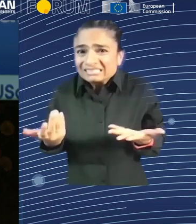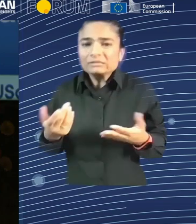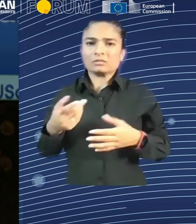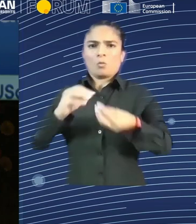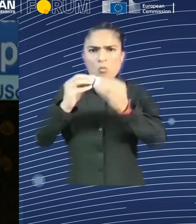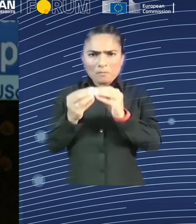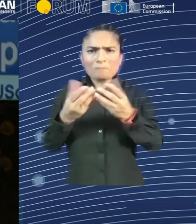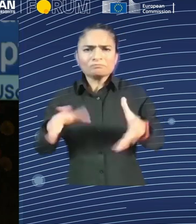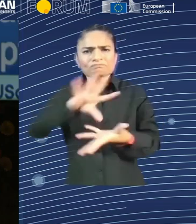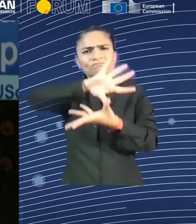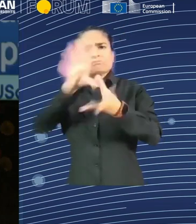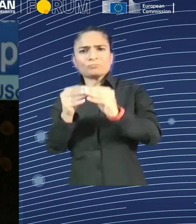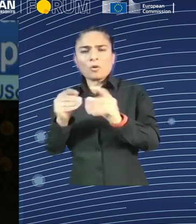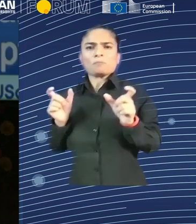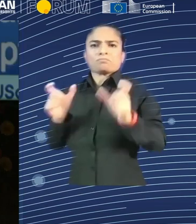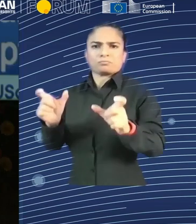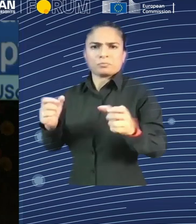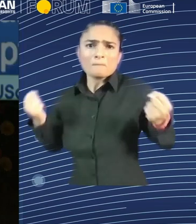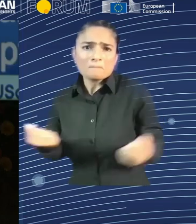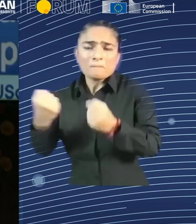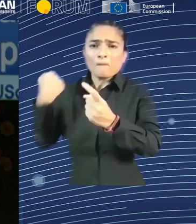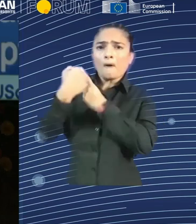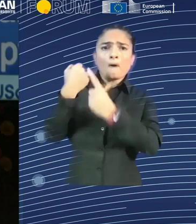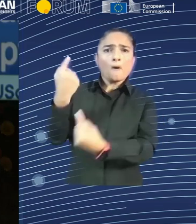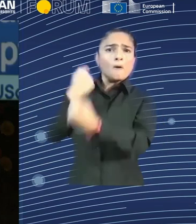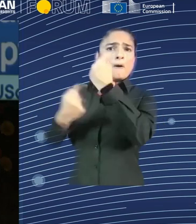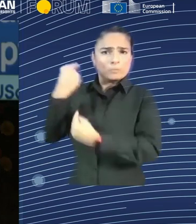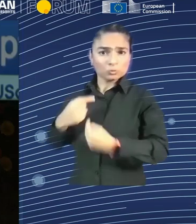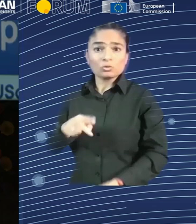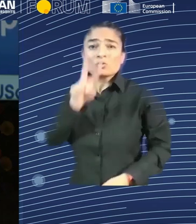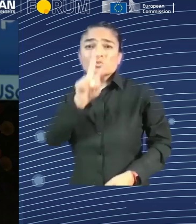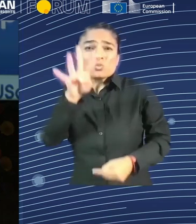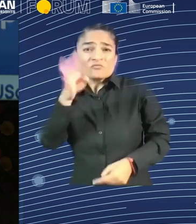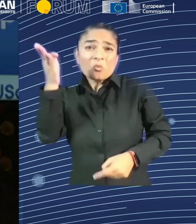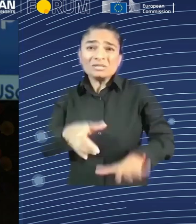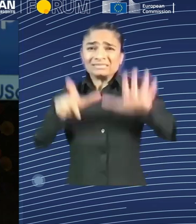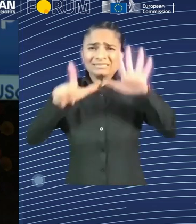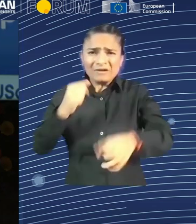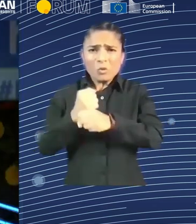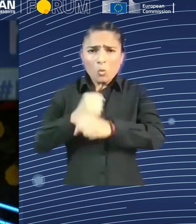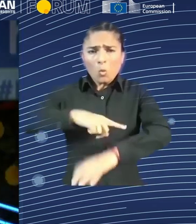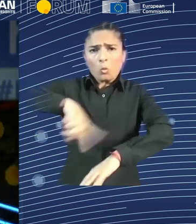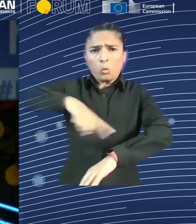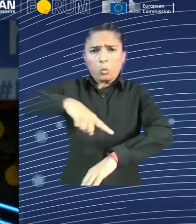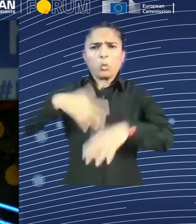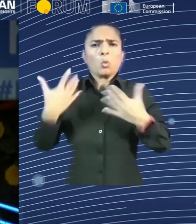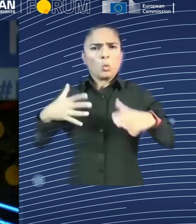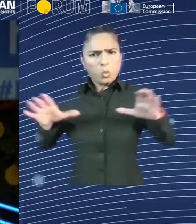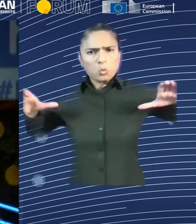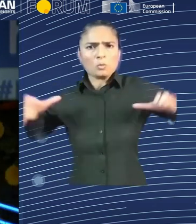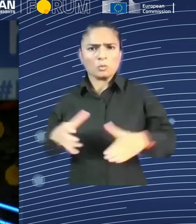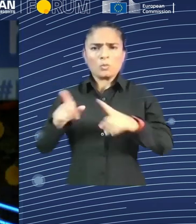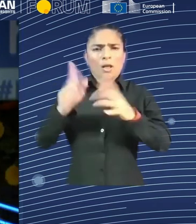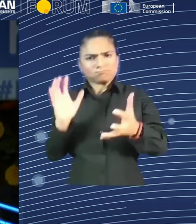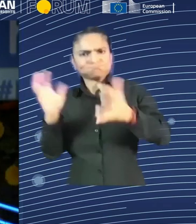see Schumpeter talking about that. We had the distinguished Sir Christopoulos Pissaridis talking about that. And I remember in Brussels,